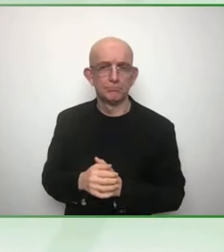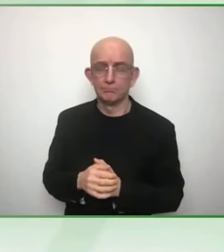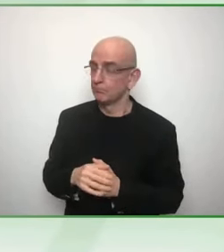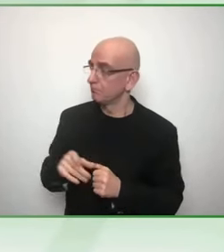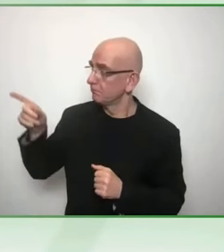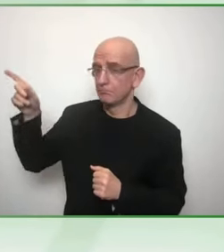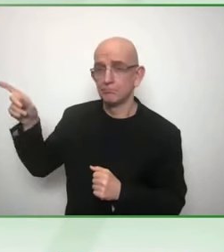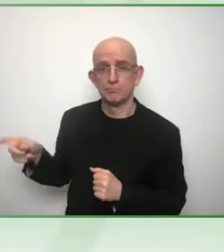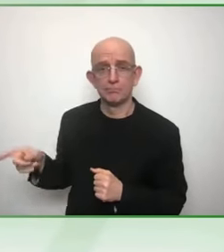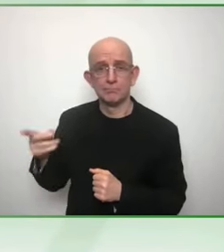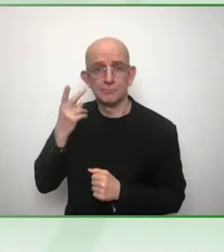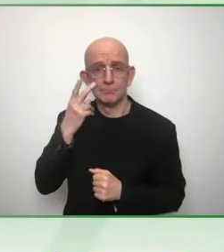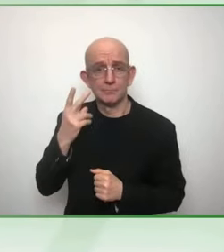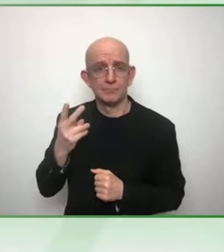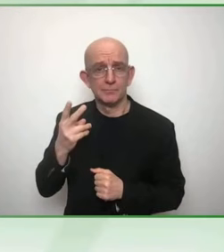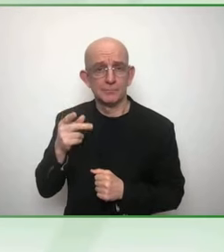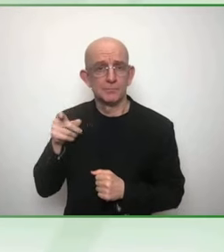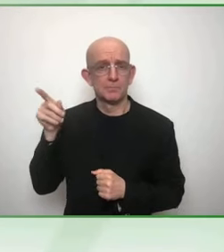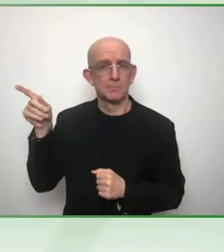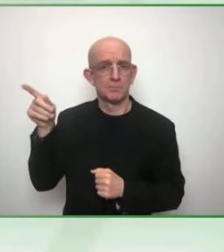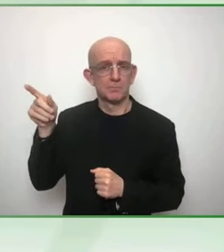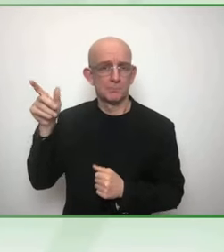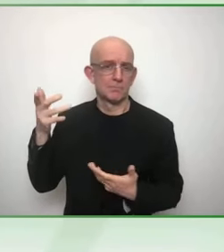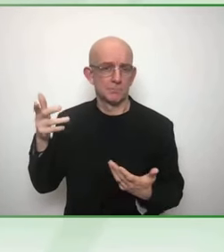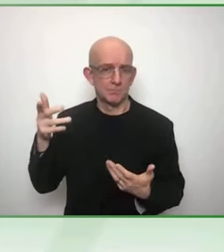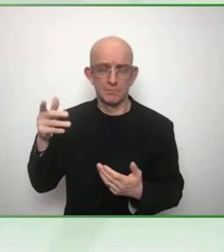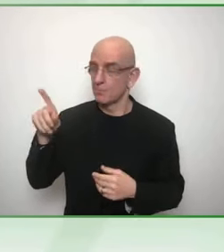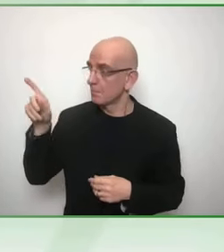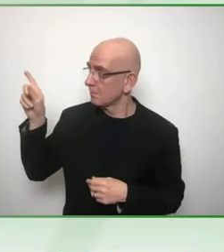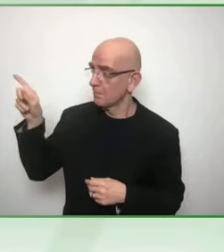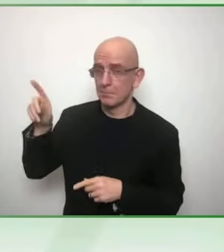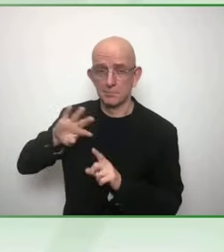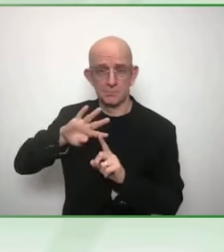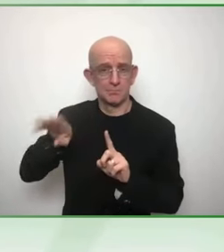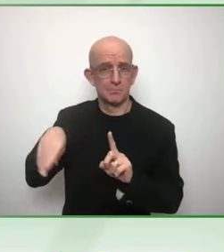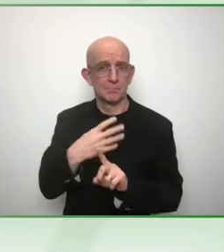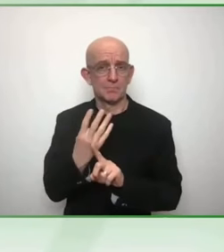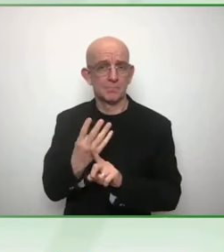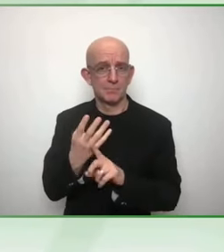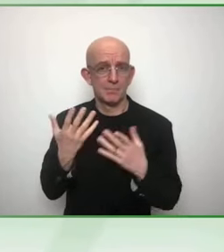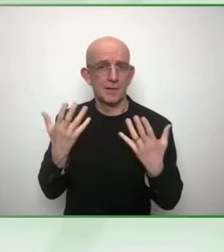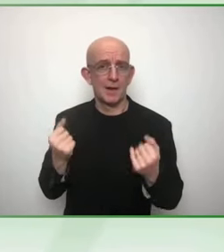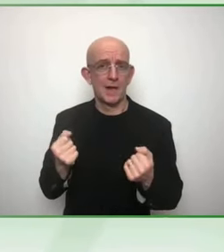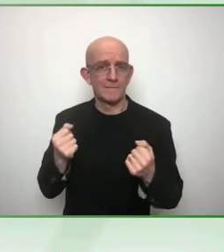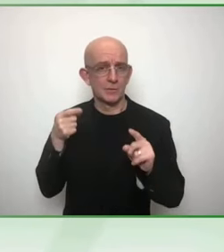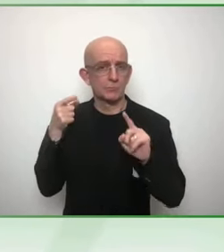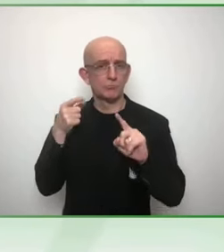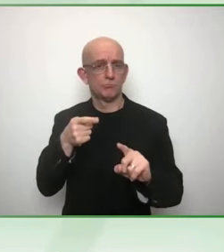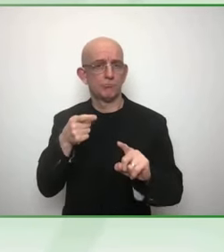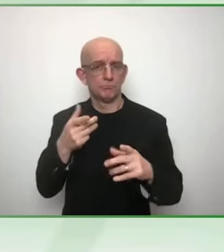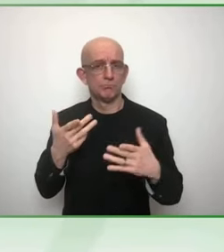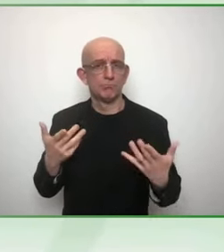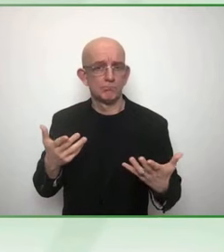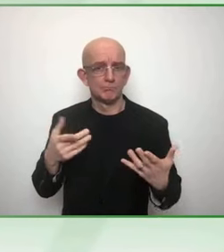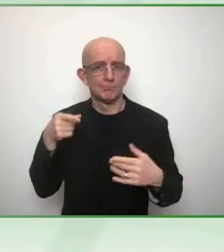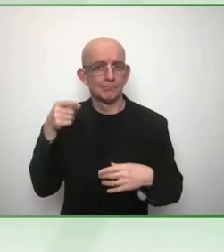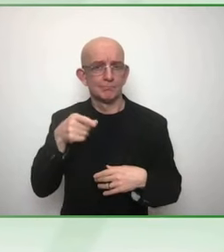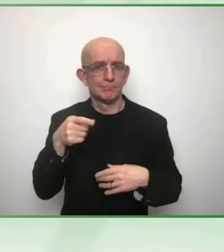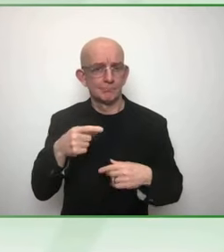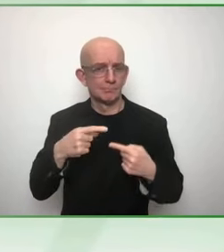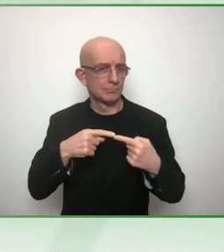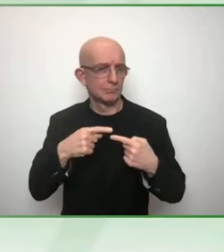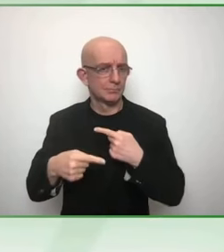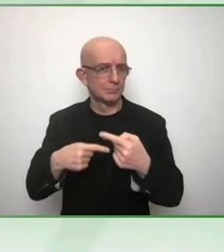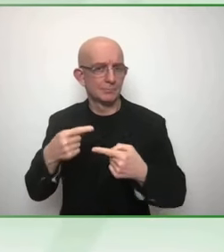I'll introduce them in depth in a moment. And I want to give a bit of an overview of this topic, because the hope is that we get through our remarks